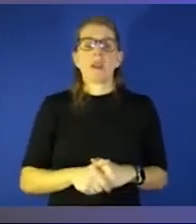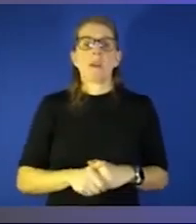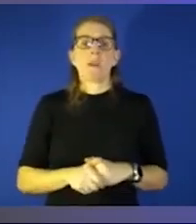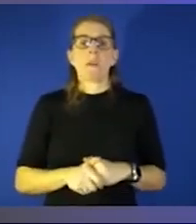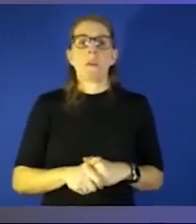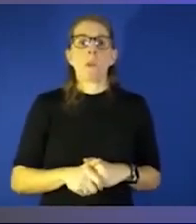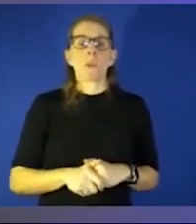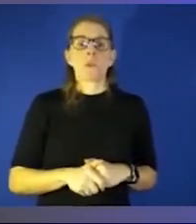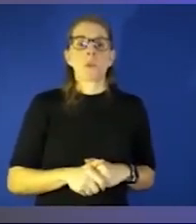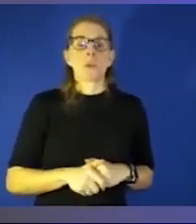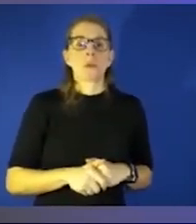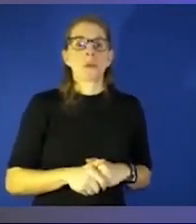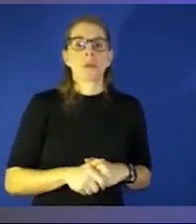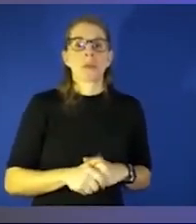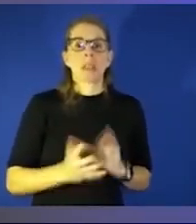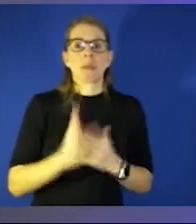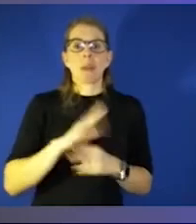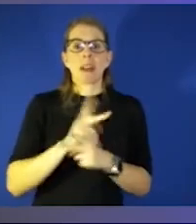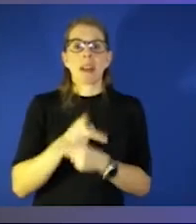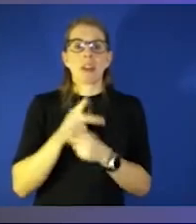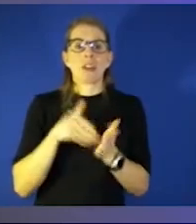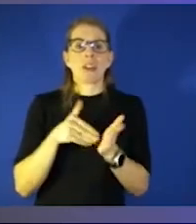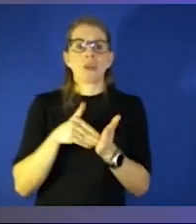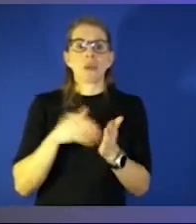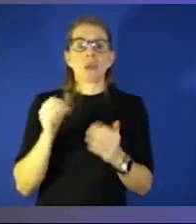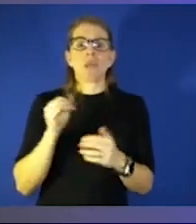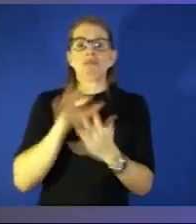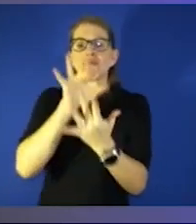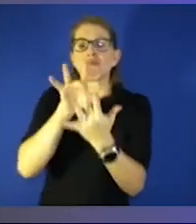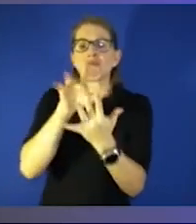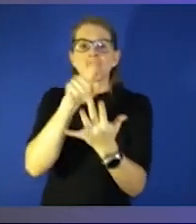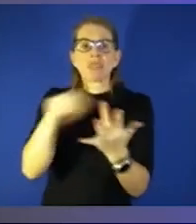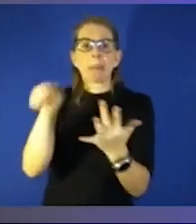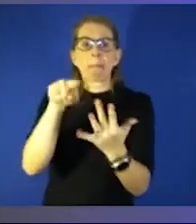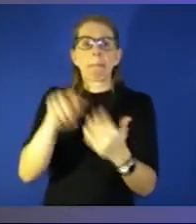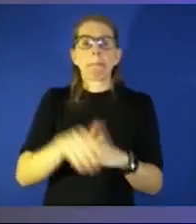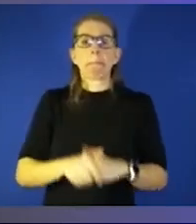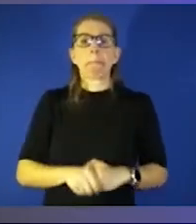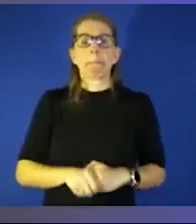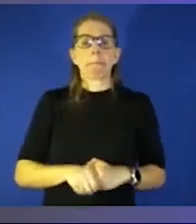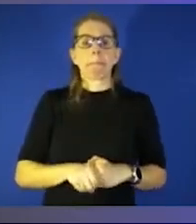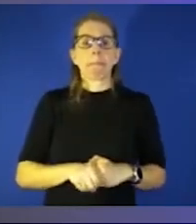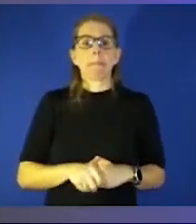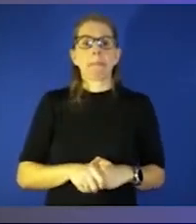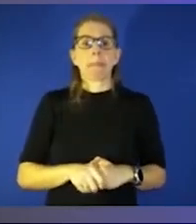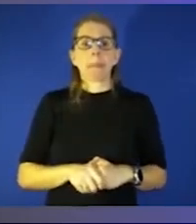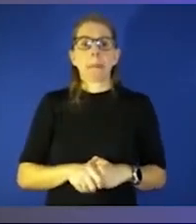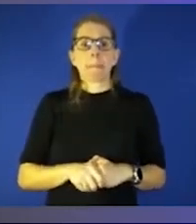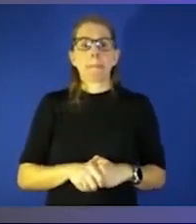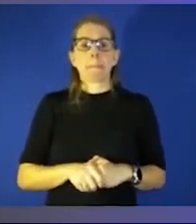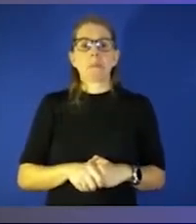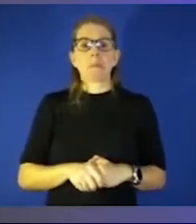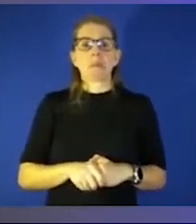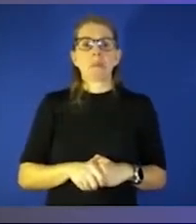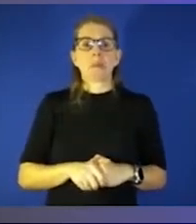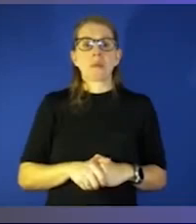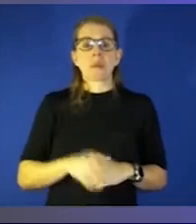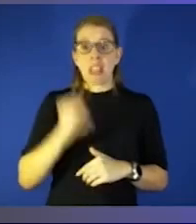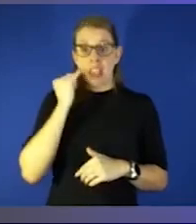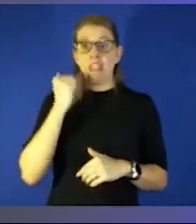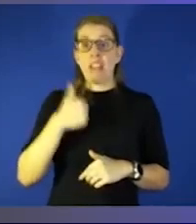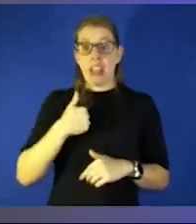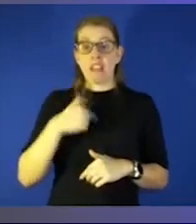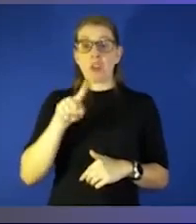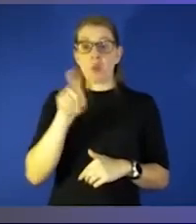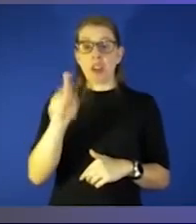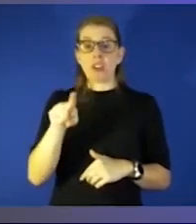your primary care physicians um and if you do have a question don't